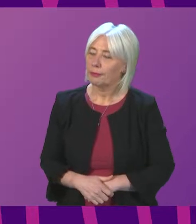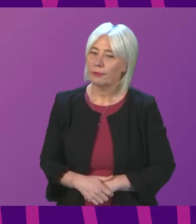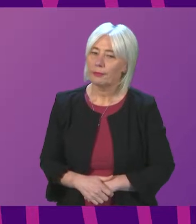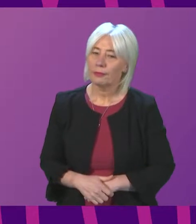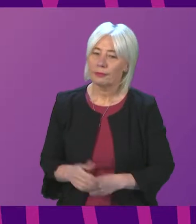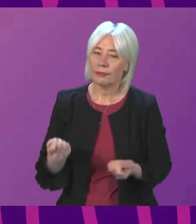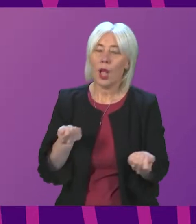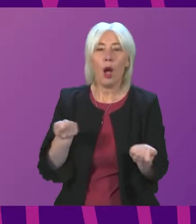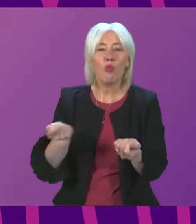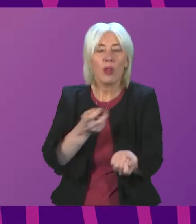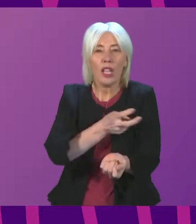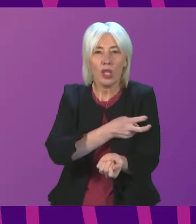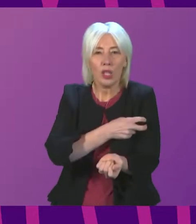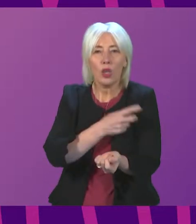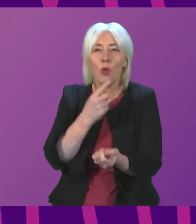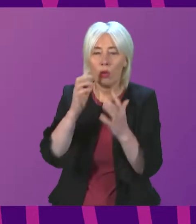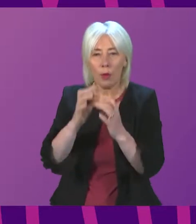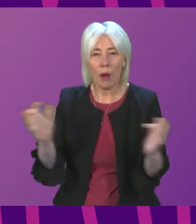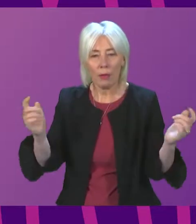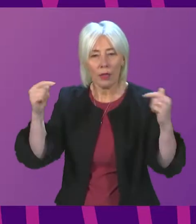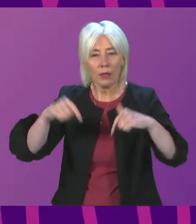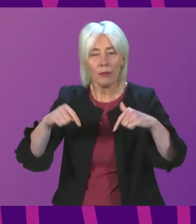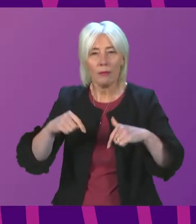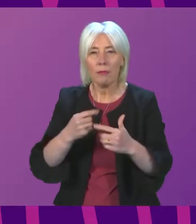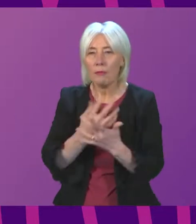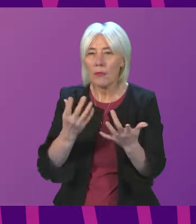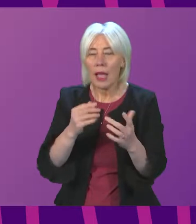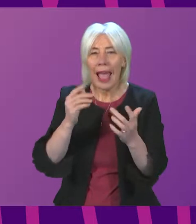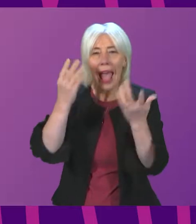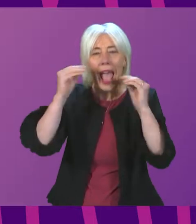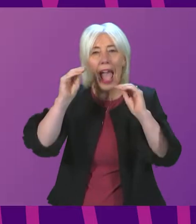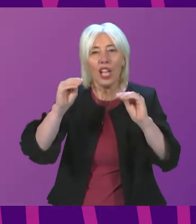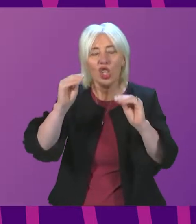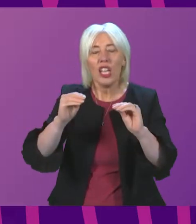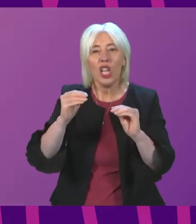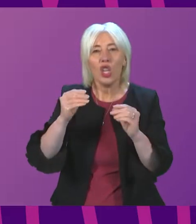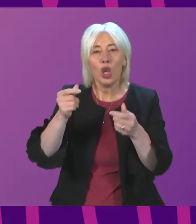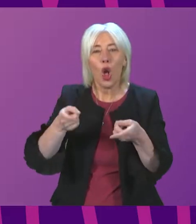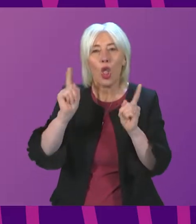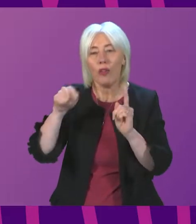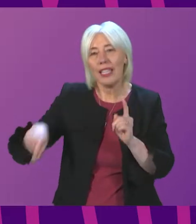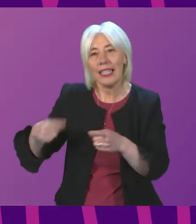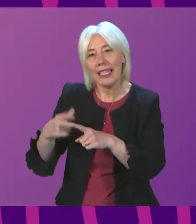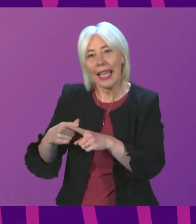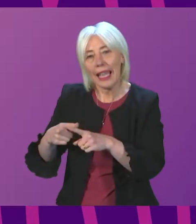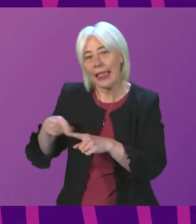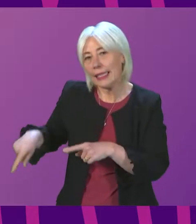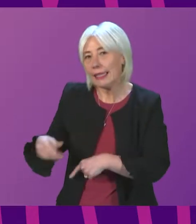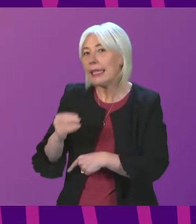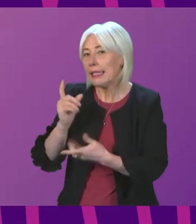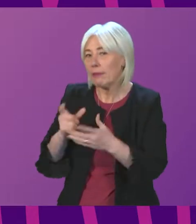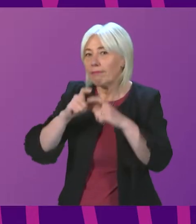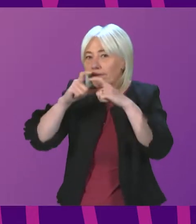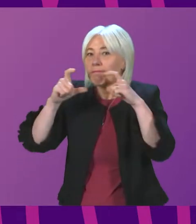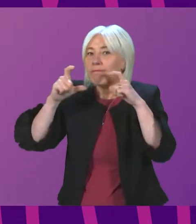Presiding officer, can I draw Parliament's attention to the fact that a number of education authorities in England are advising that masks remain in place at